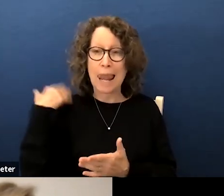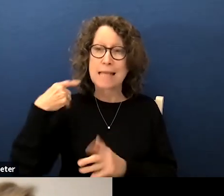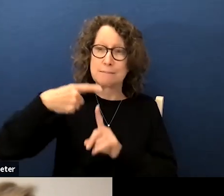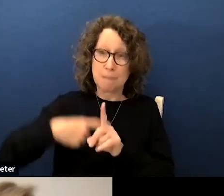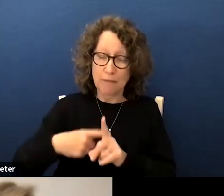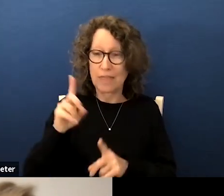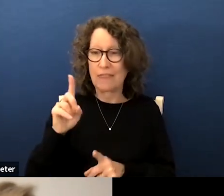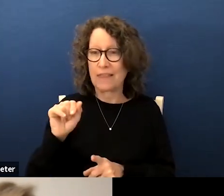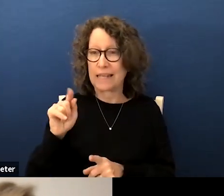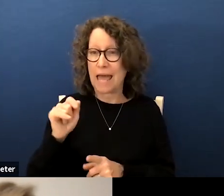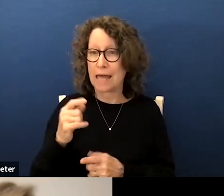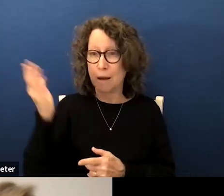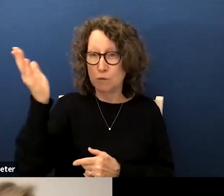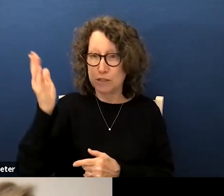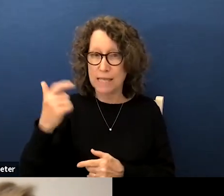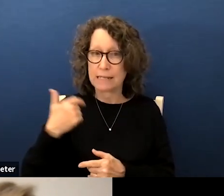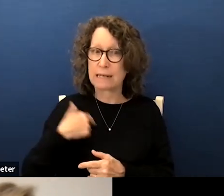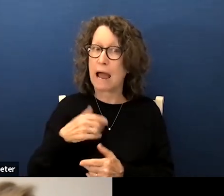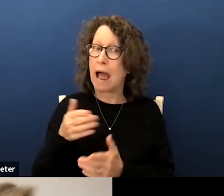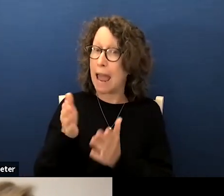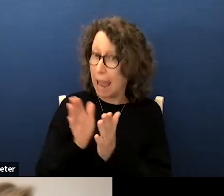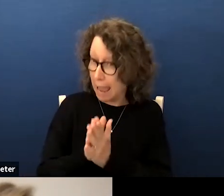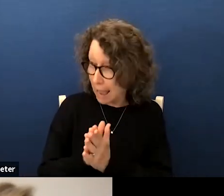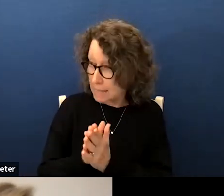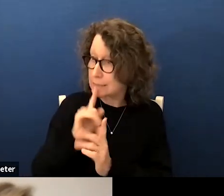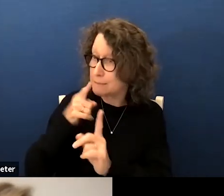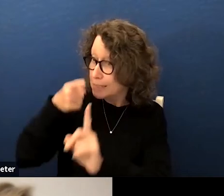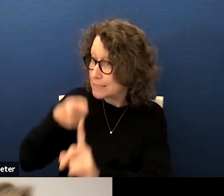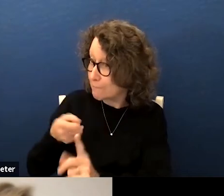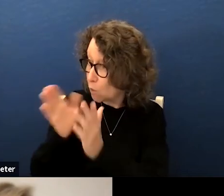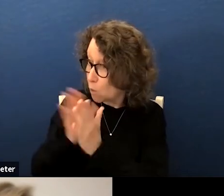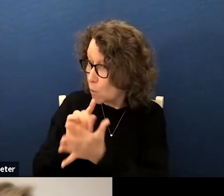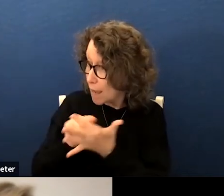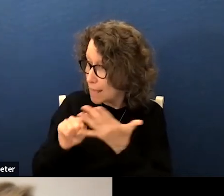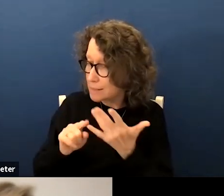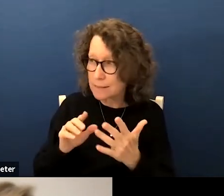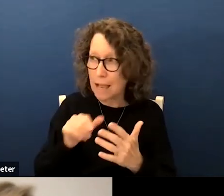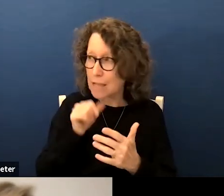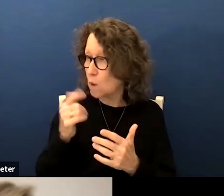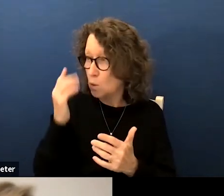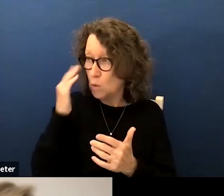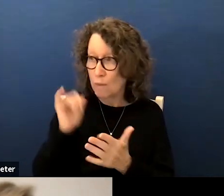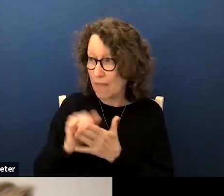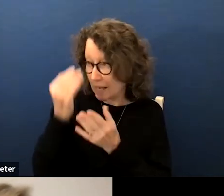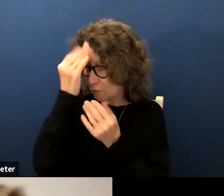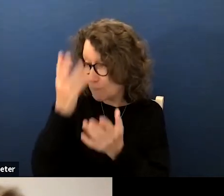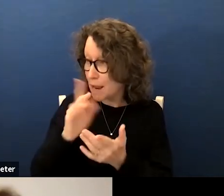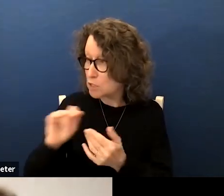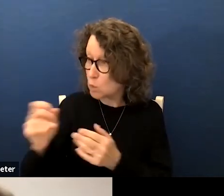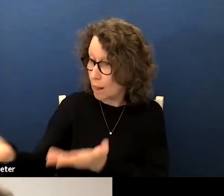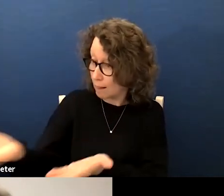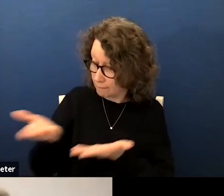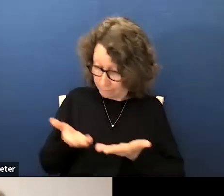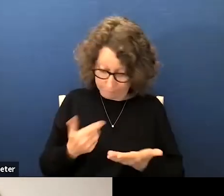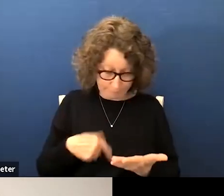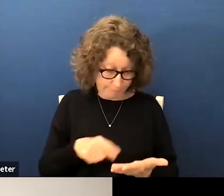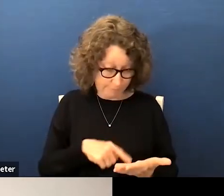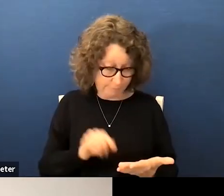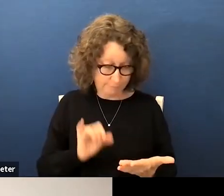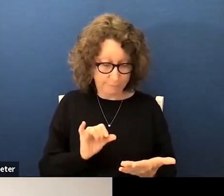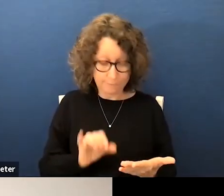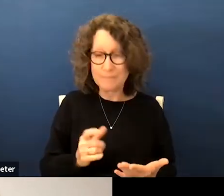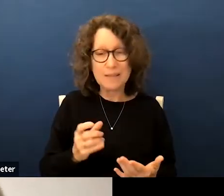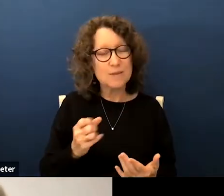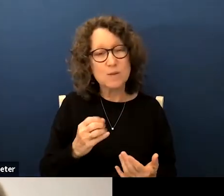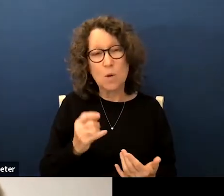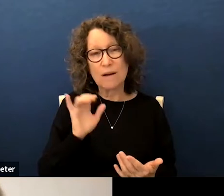data was presented i did request i did have some specific request i don't know when that information is going to be coming forward so